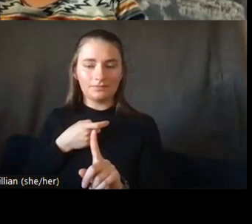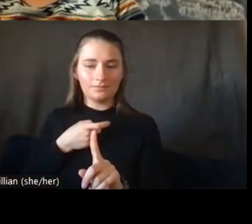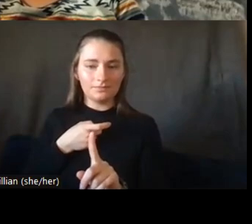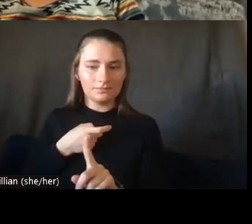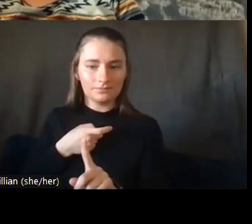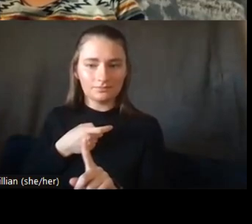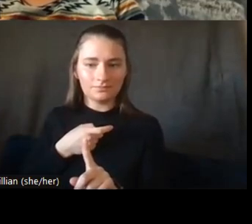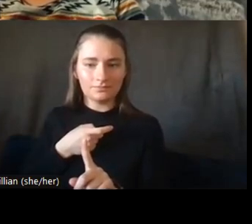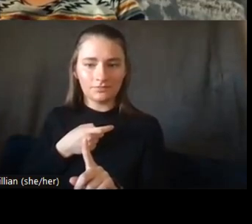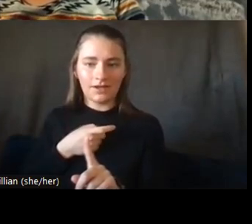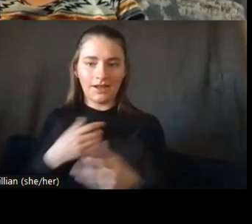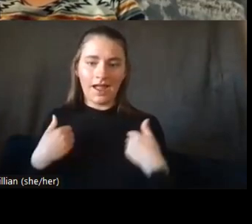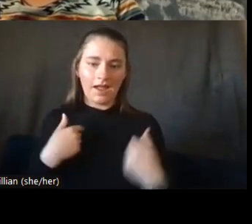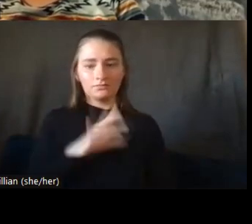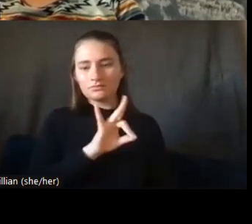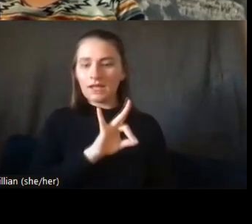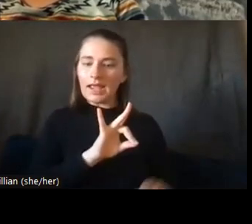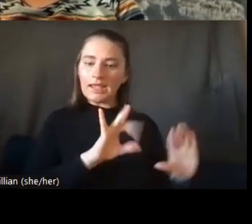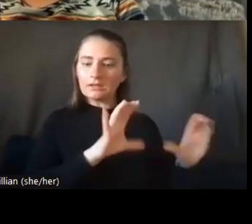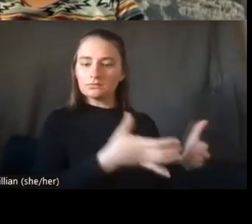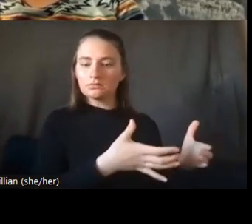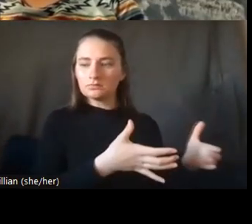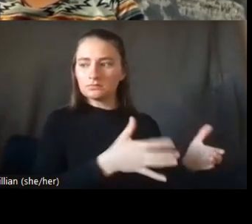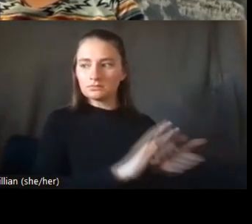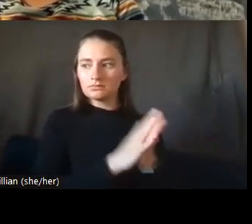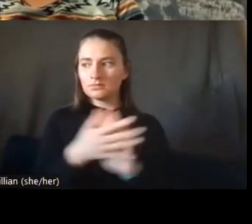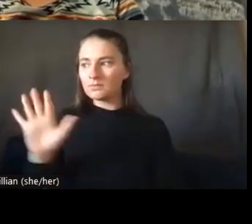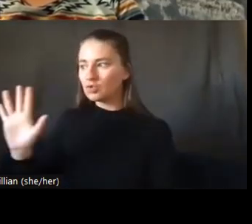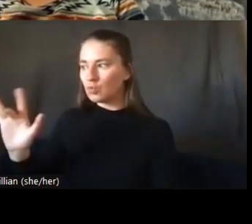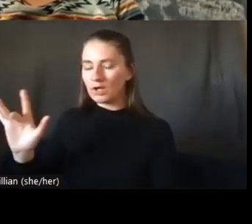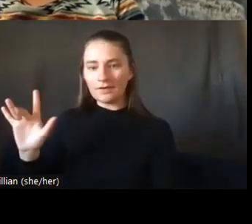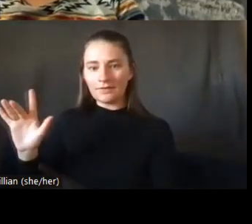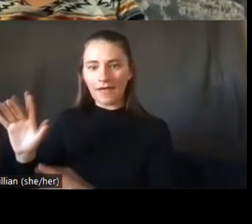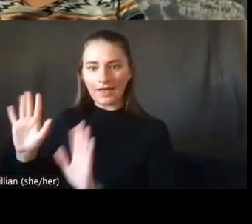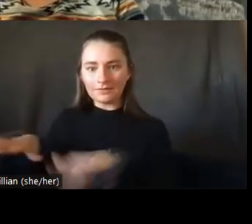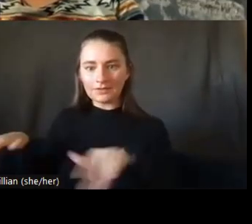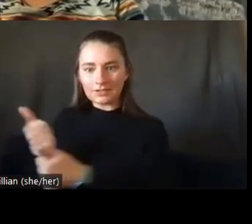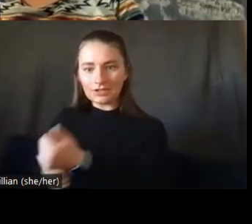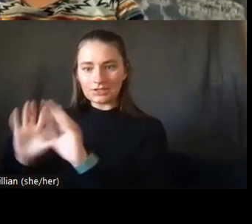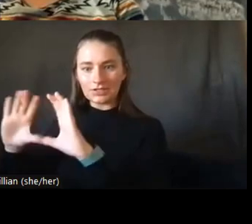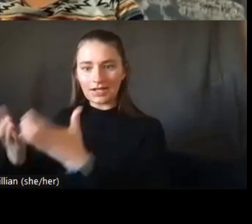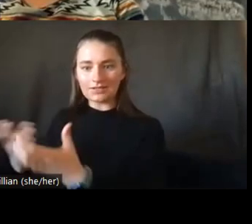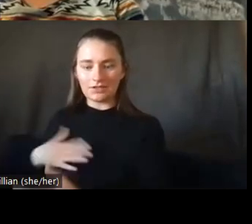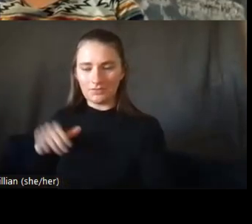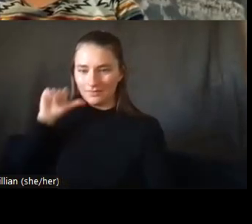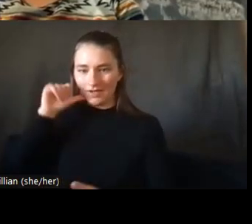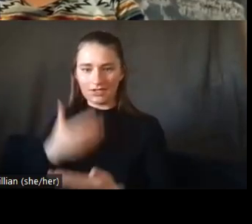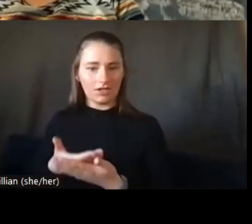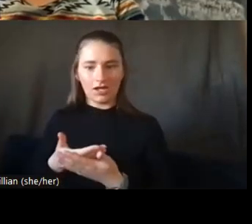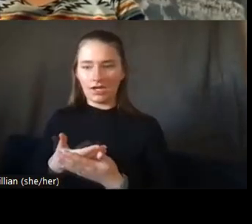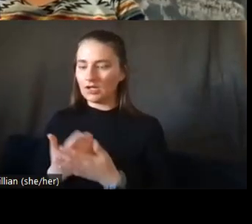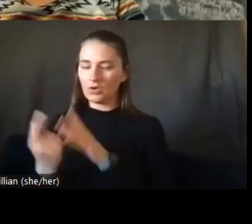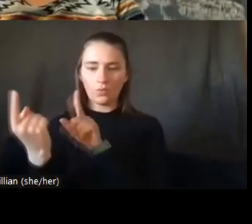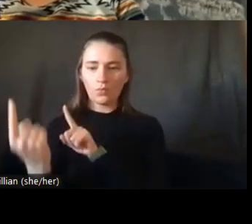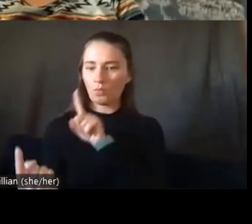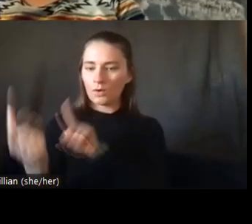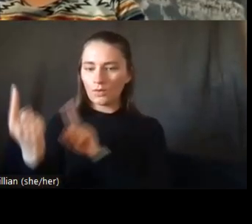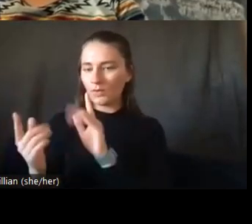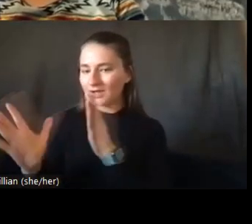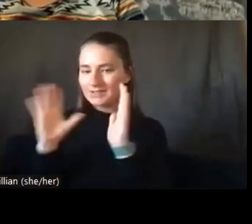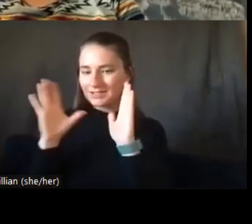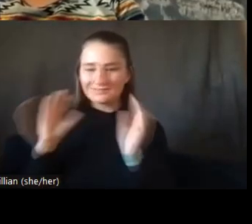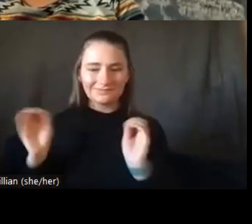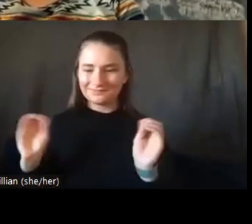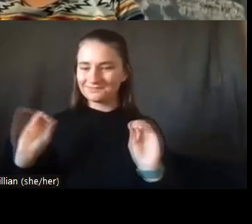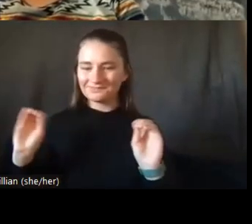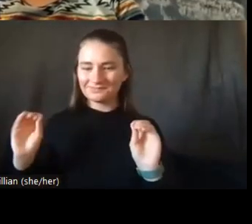to a classroom of like 25, 28 kids. And so like for my daughter, she just didn't get the one on one attention. I felt like